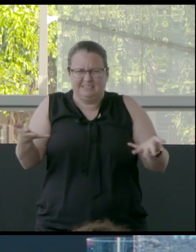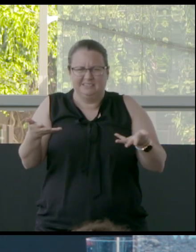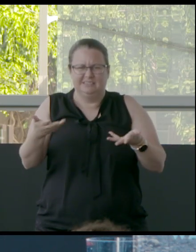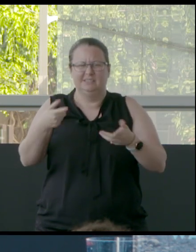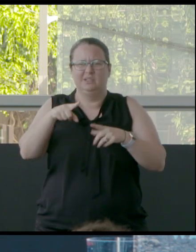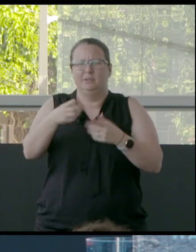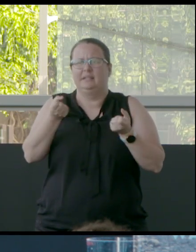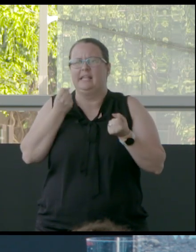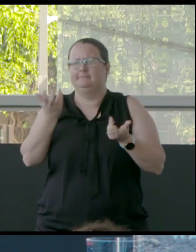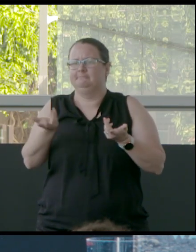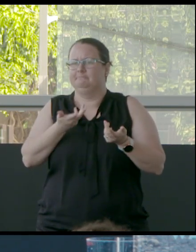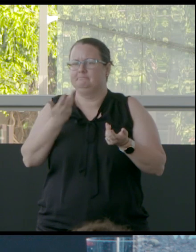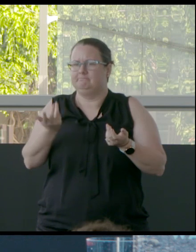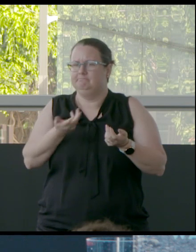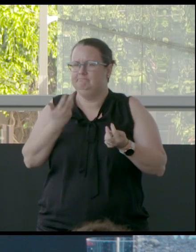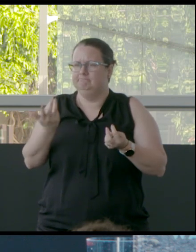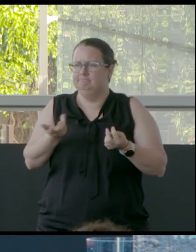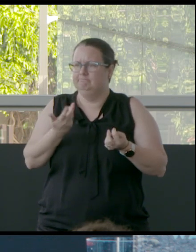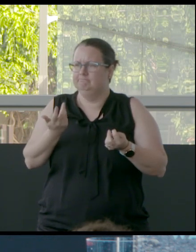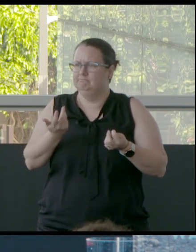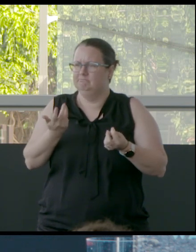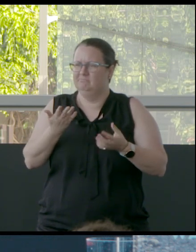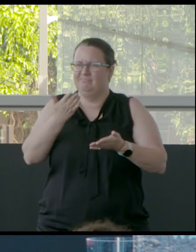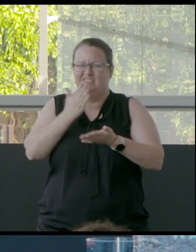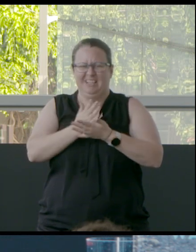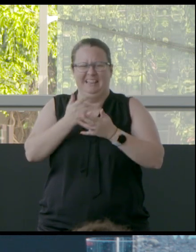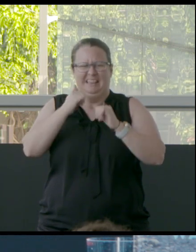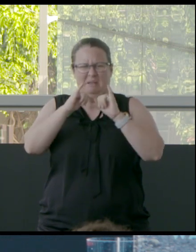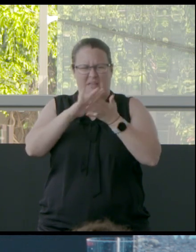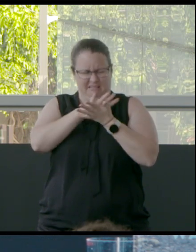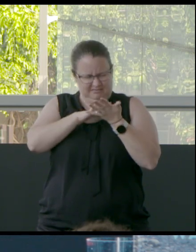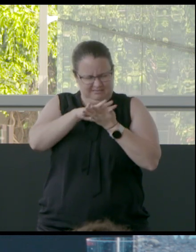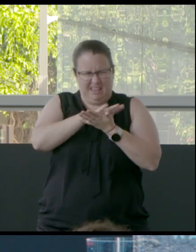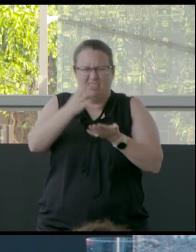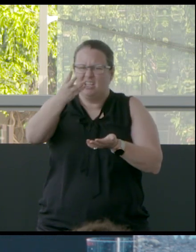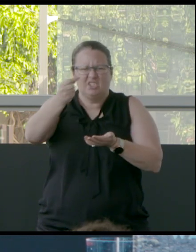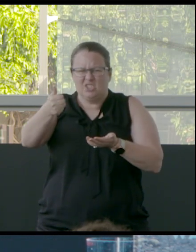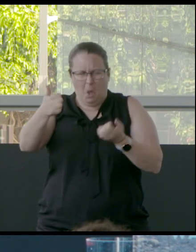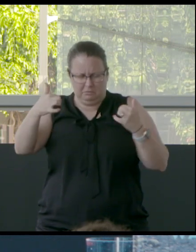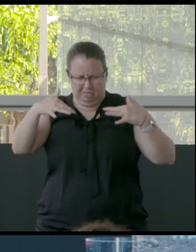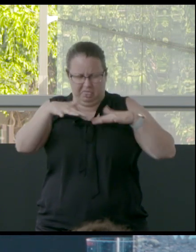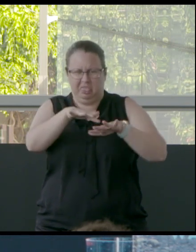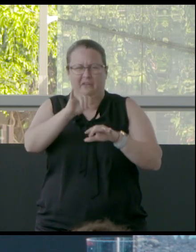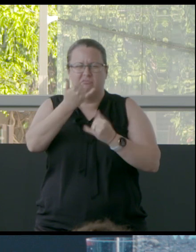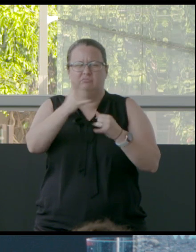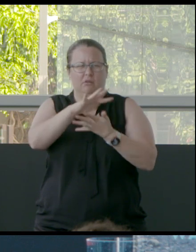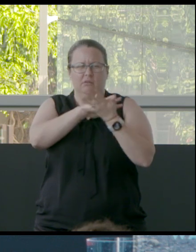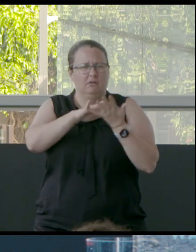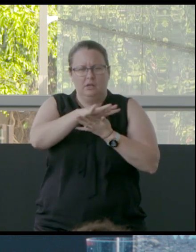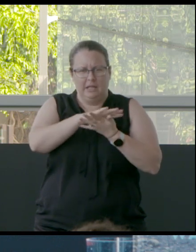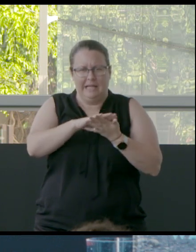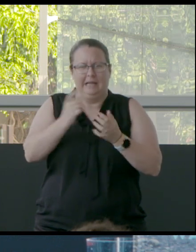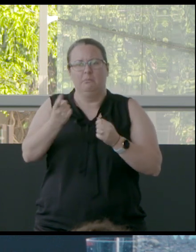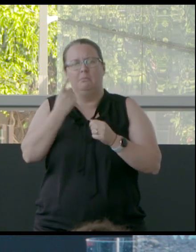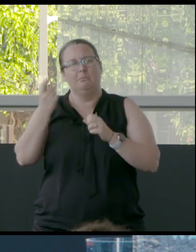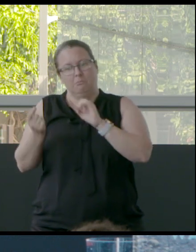you get, you know, sort of really bad, you know, the salts, everything sort of leaching into it. So it's really important to sort